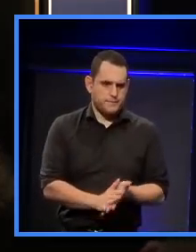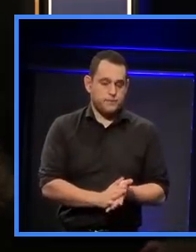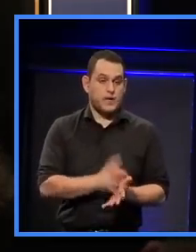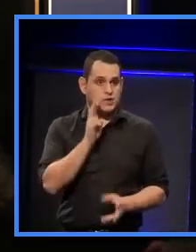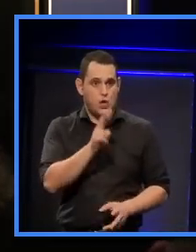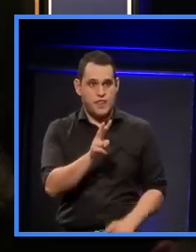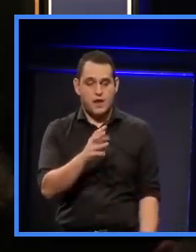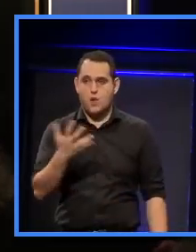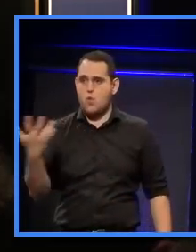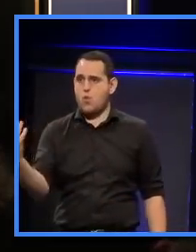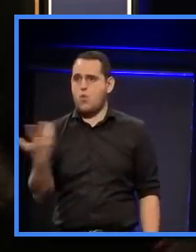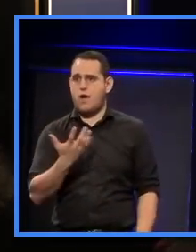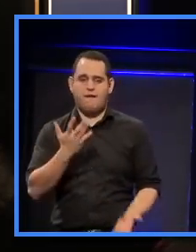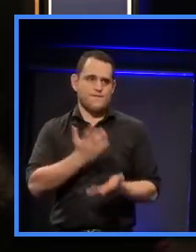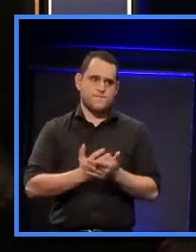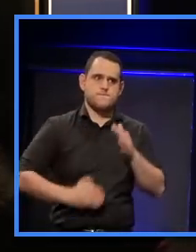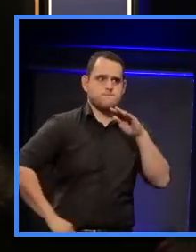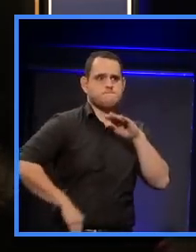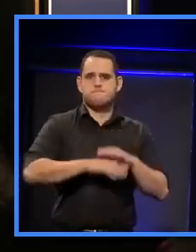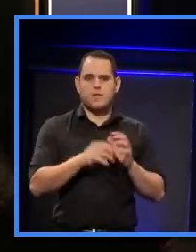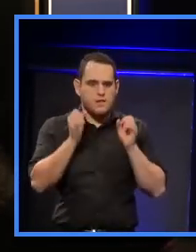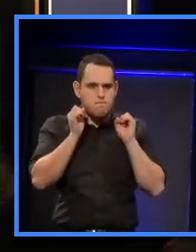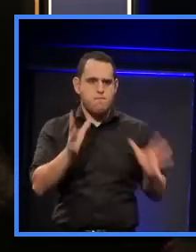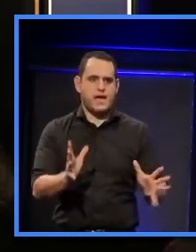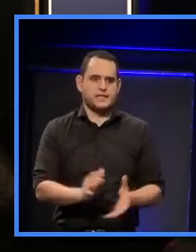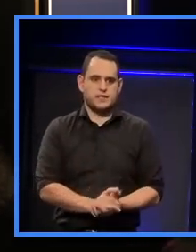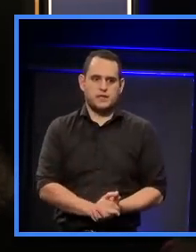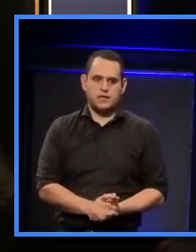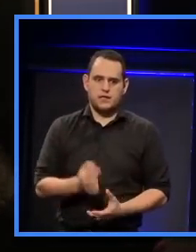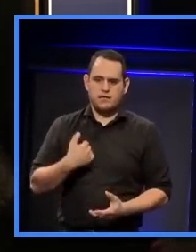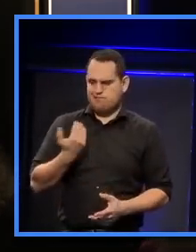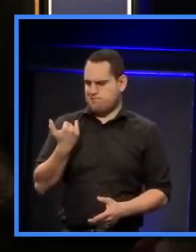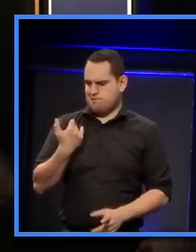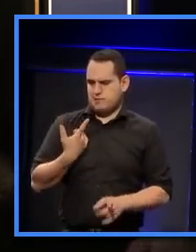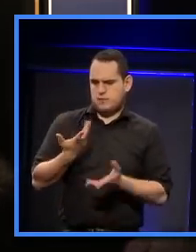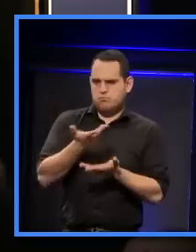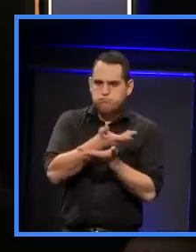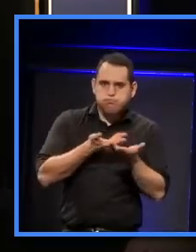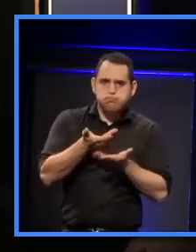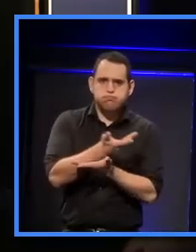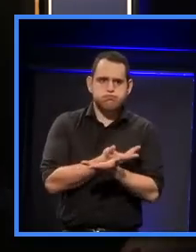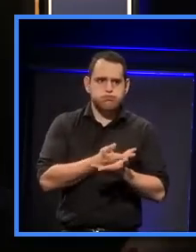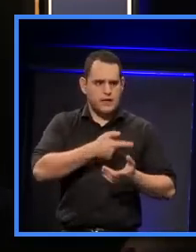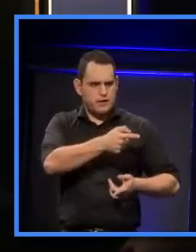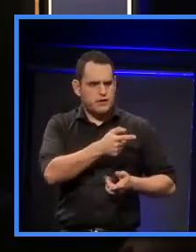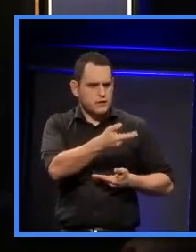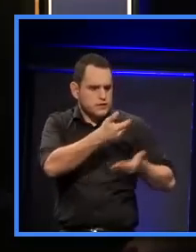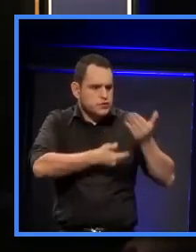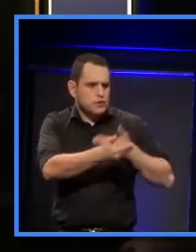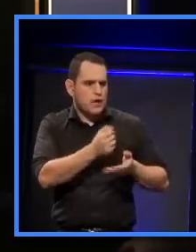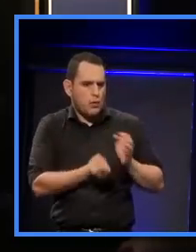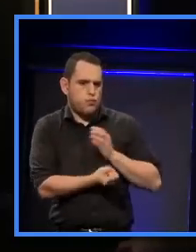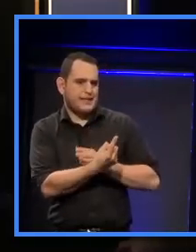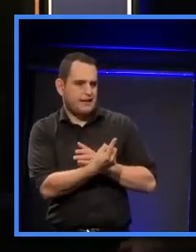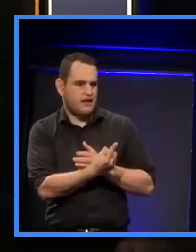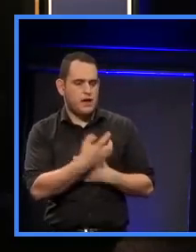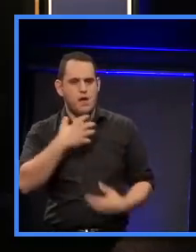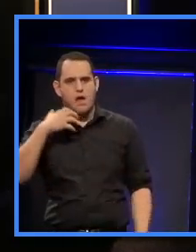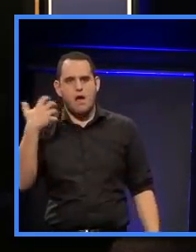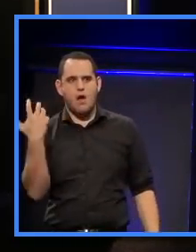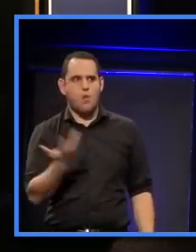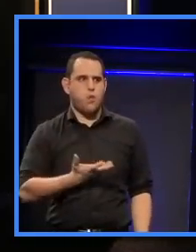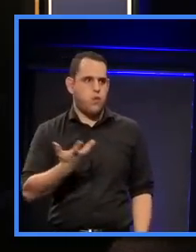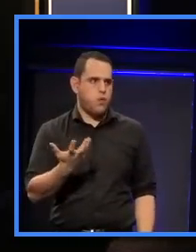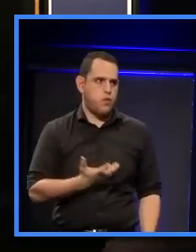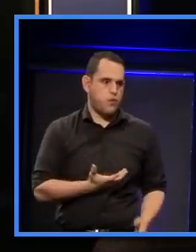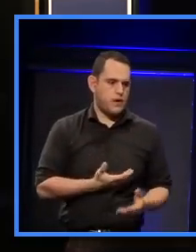Amazing. Yeah. Utterly amazing. I mean, I remember when we were talking and you were describing what had happened, and you